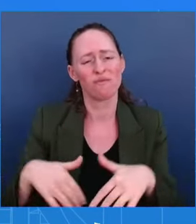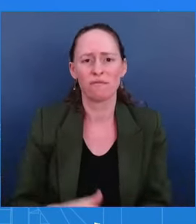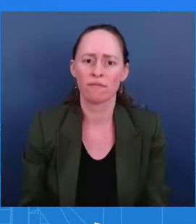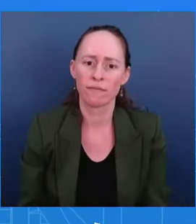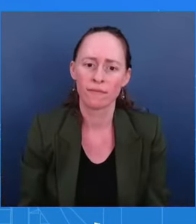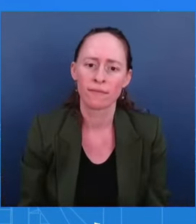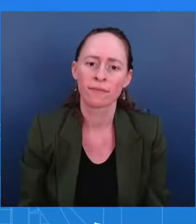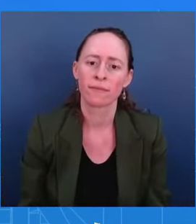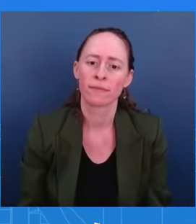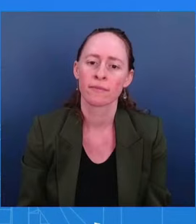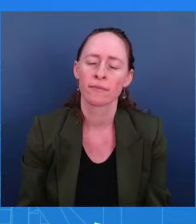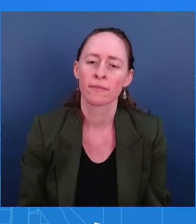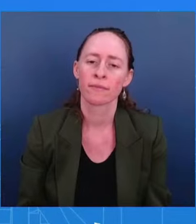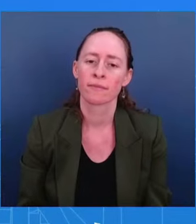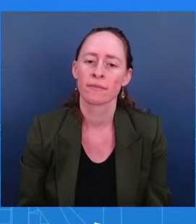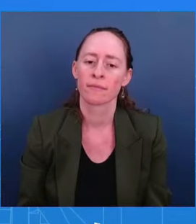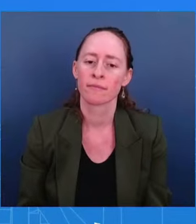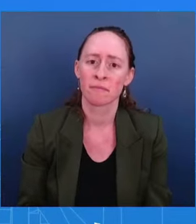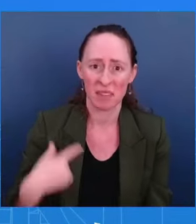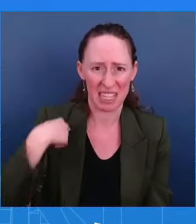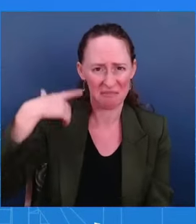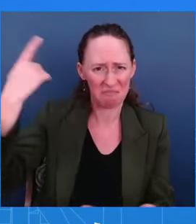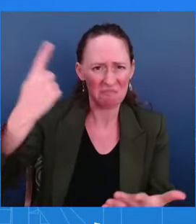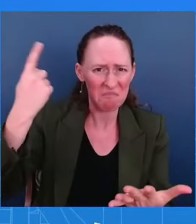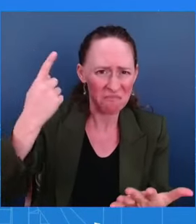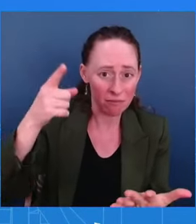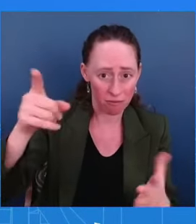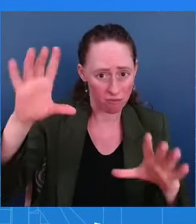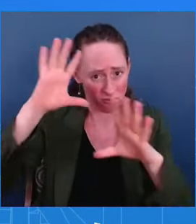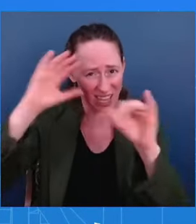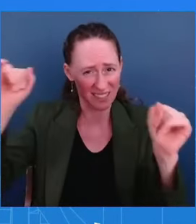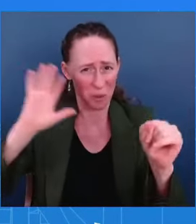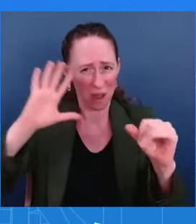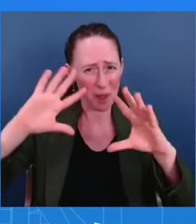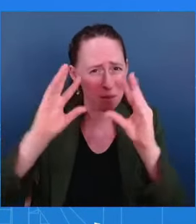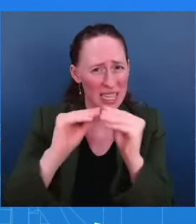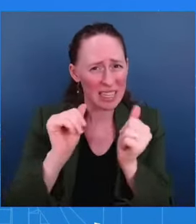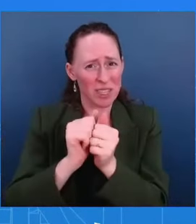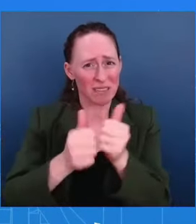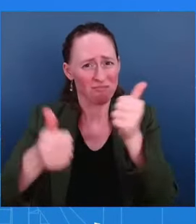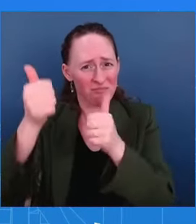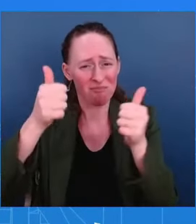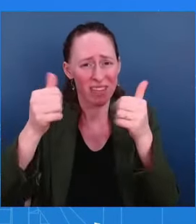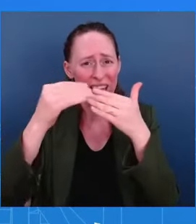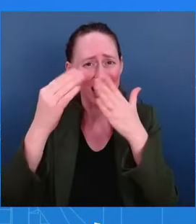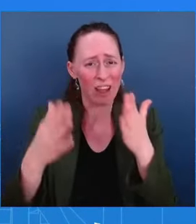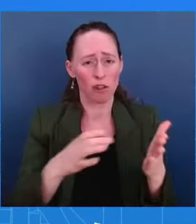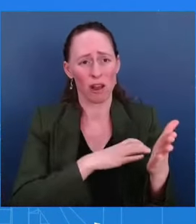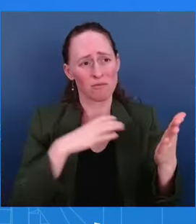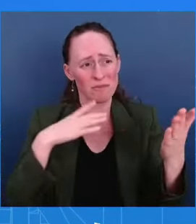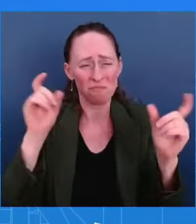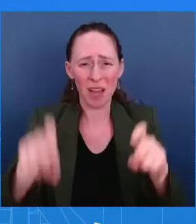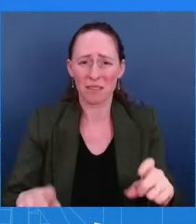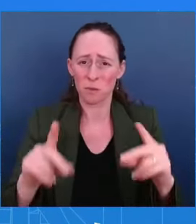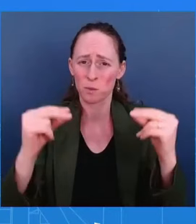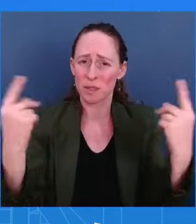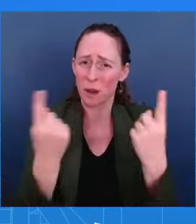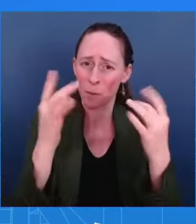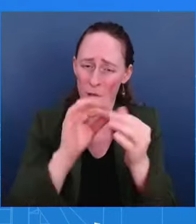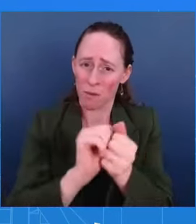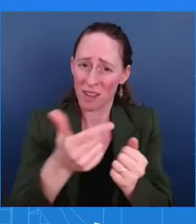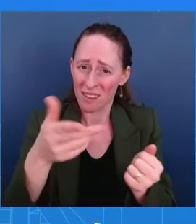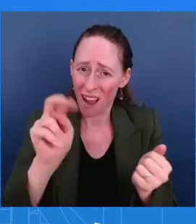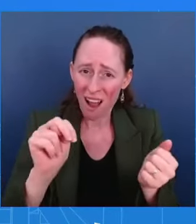have any meetings scheduled with members of Congress to actually talk about a way forward? So, I don't have any meetings to read out to you that relates to this particular issue.